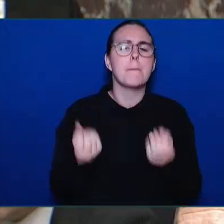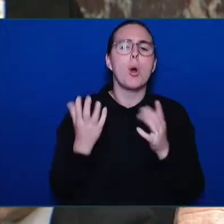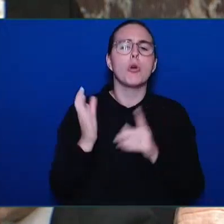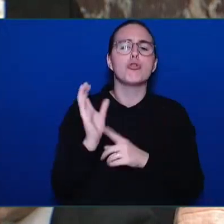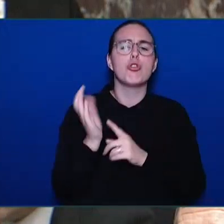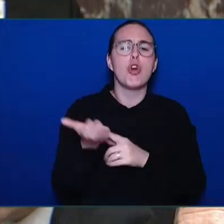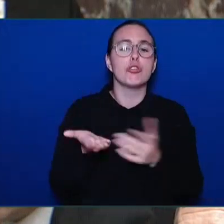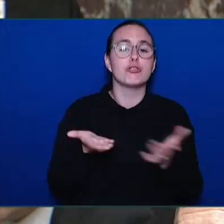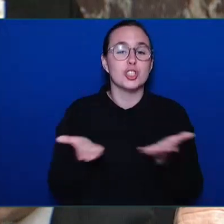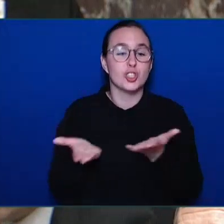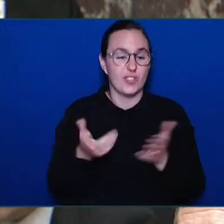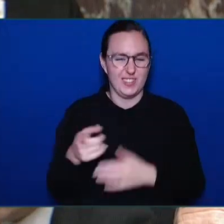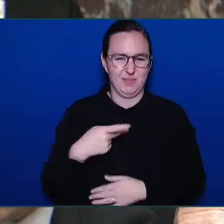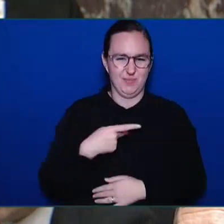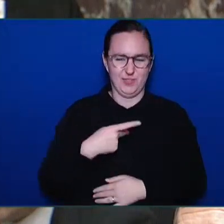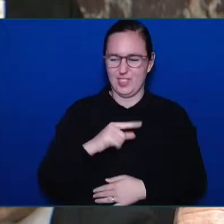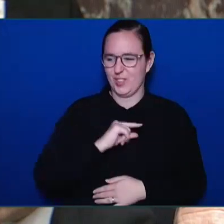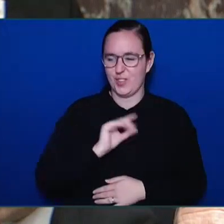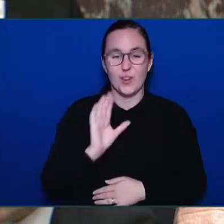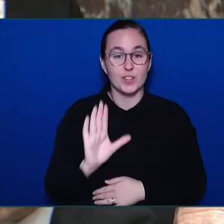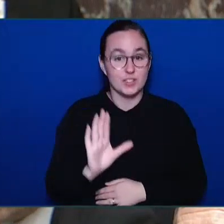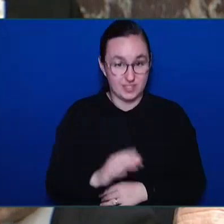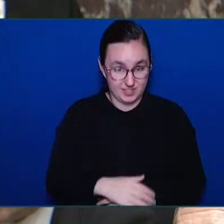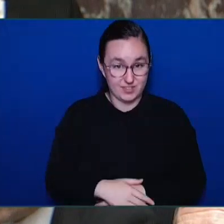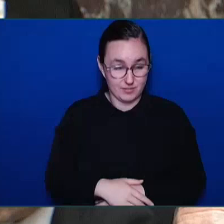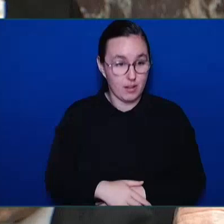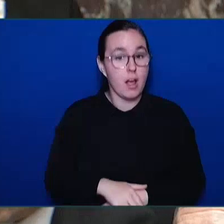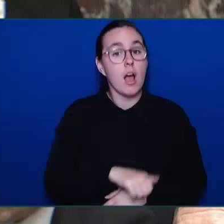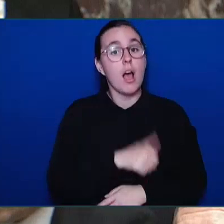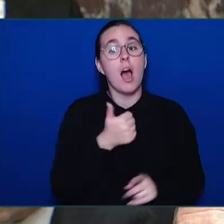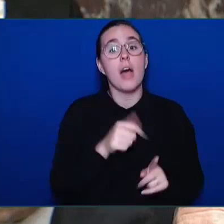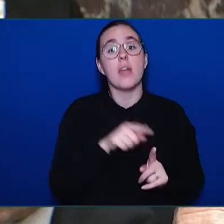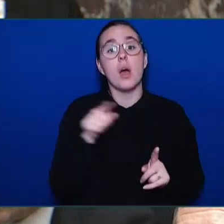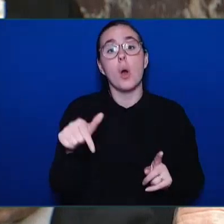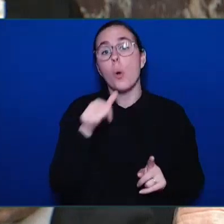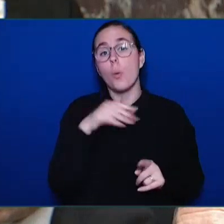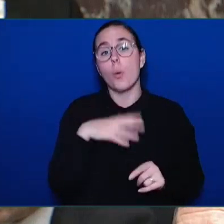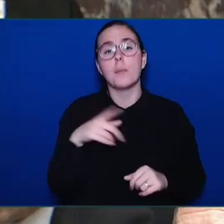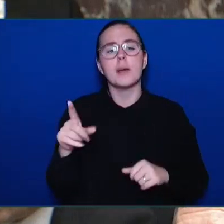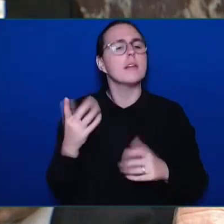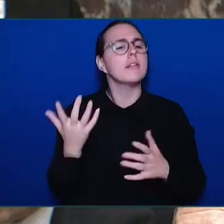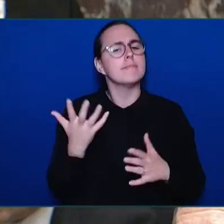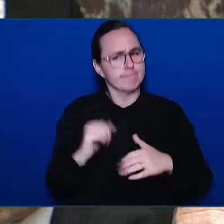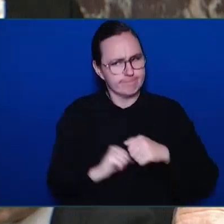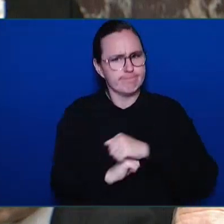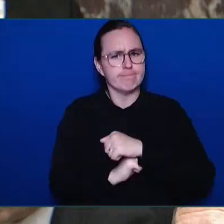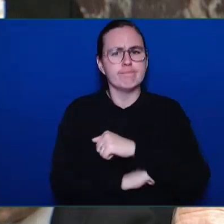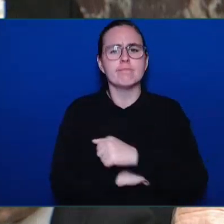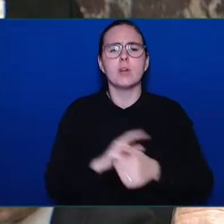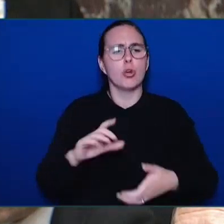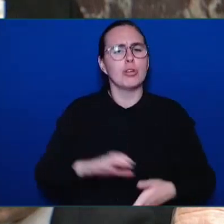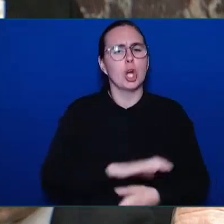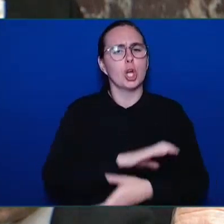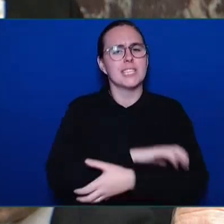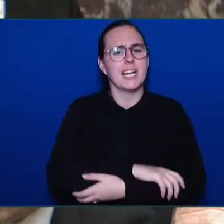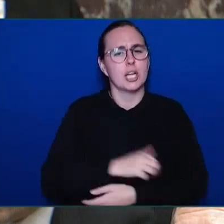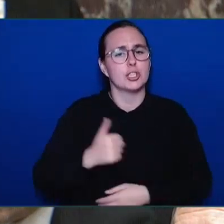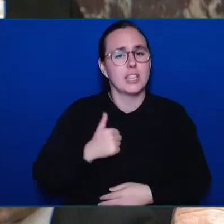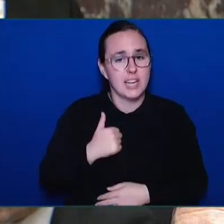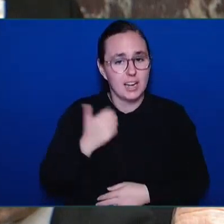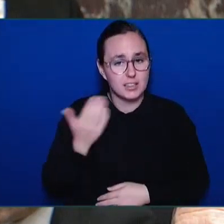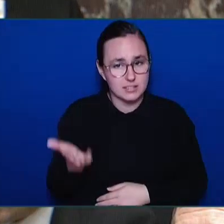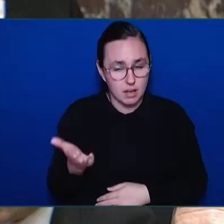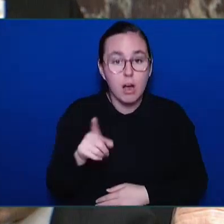and chief executive officer of Reconciliation Canada. And Hidehiyota Shimuzu, who was an activist and educator in Vancouver,